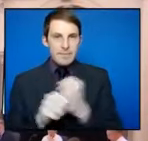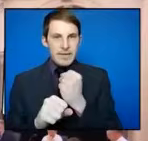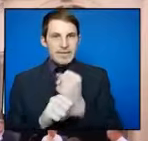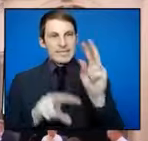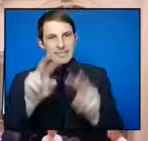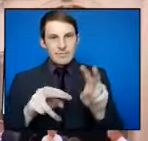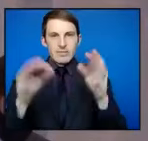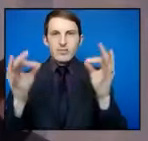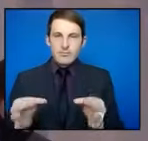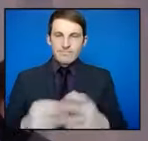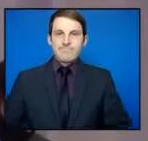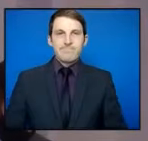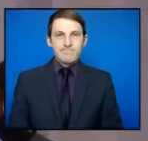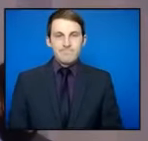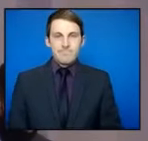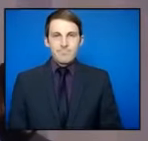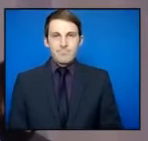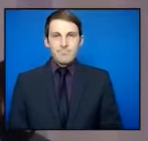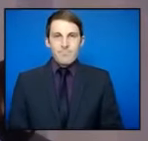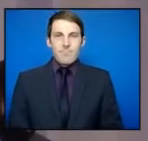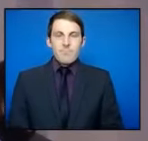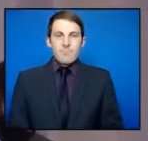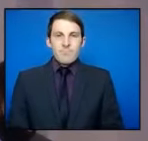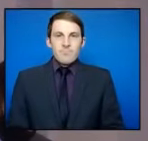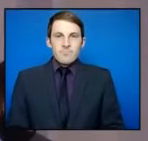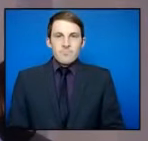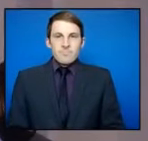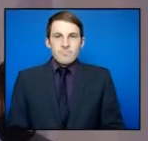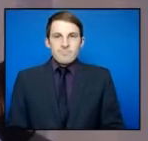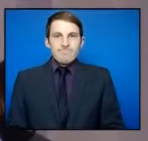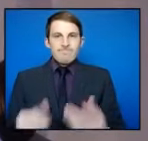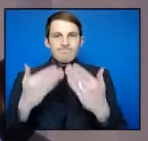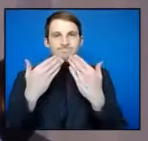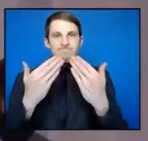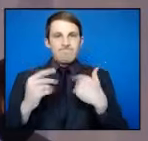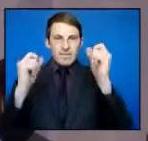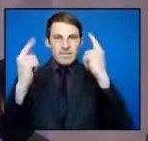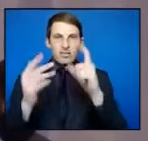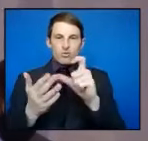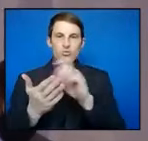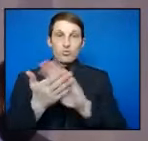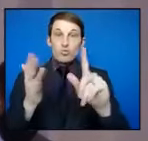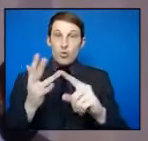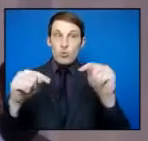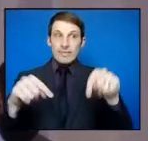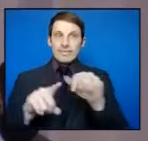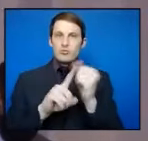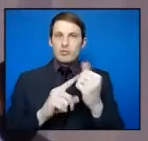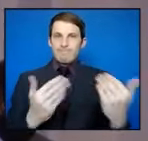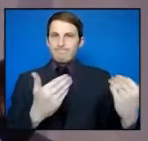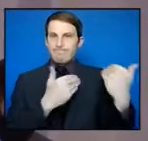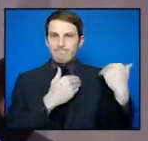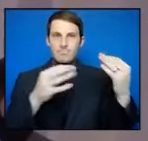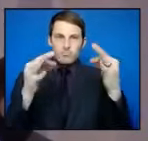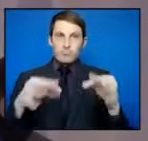And so, yes, I understand that the CHO in this case is taking the responsibility. So, can I just